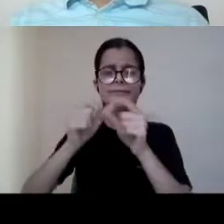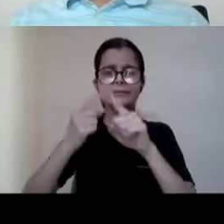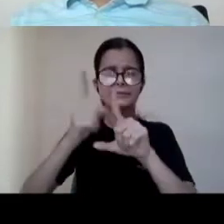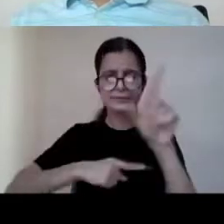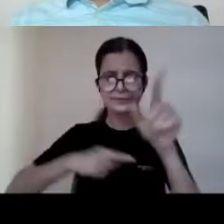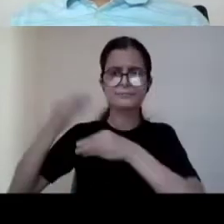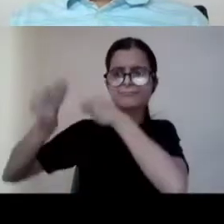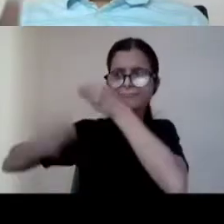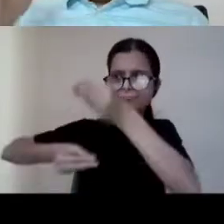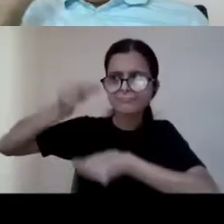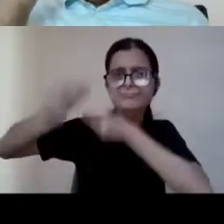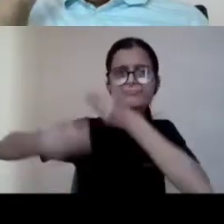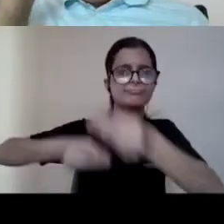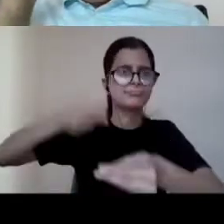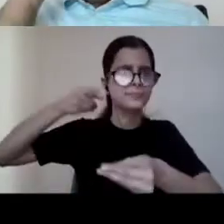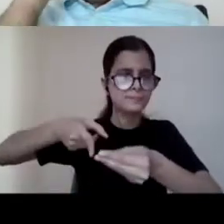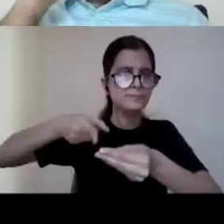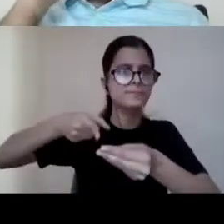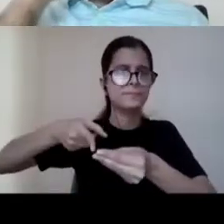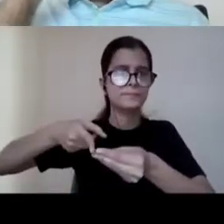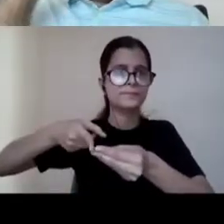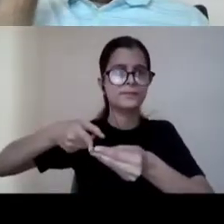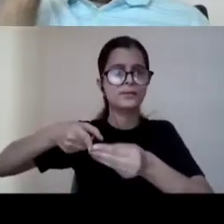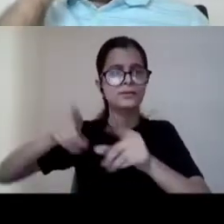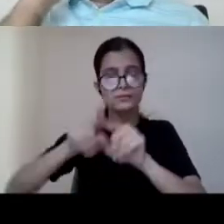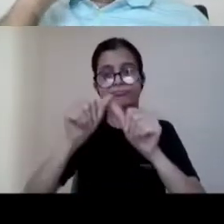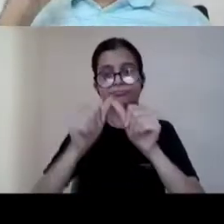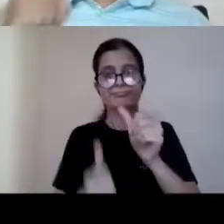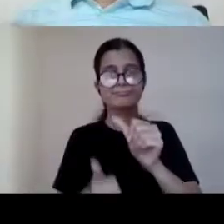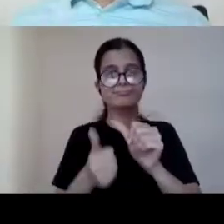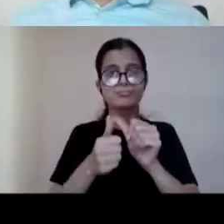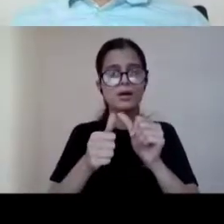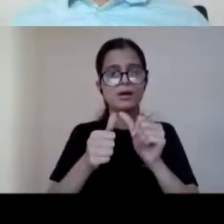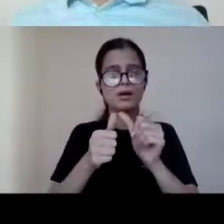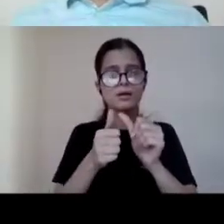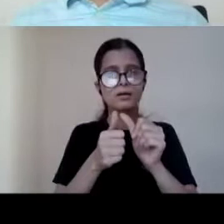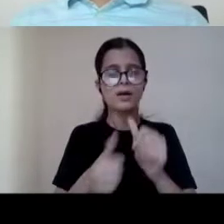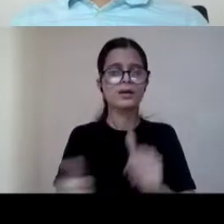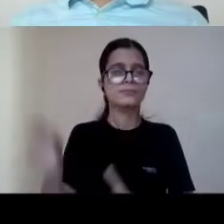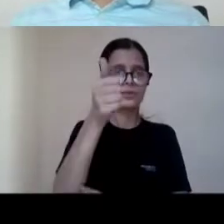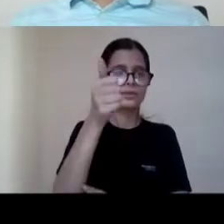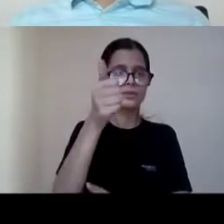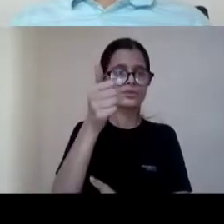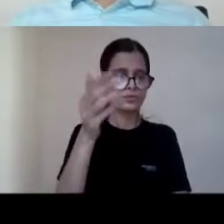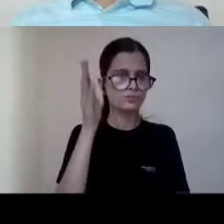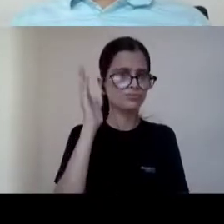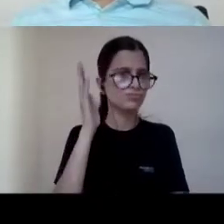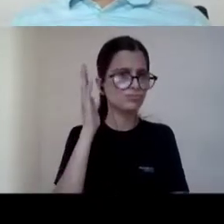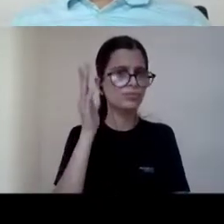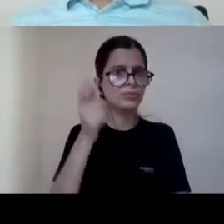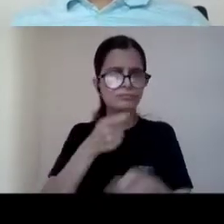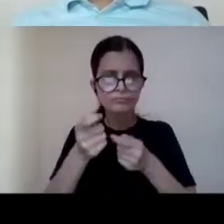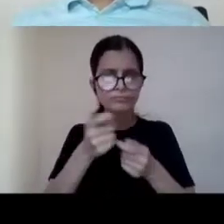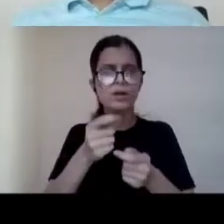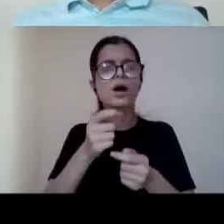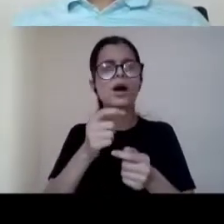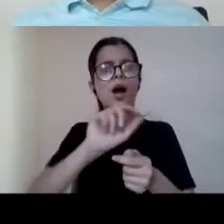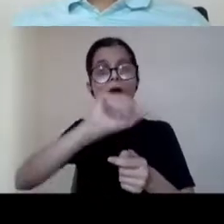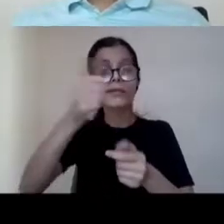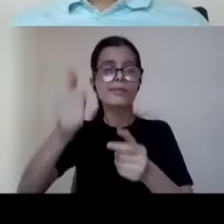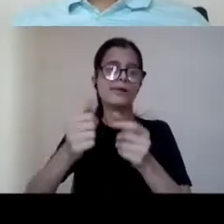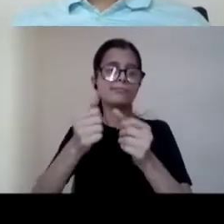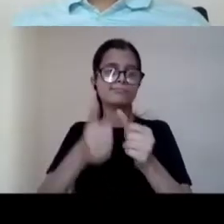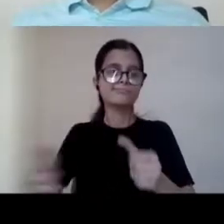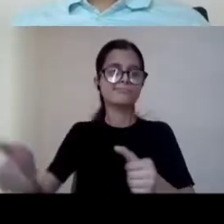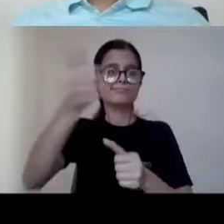call it are actually administered by one of these un agencies like uh